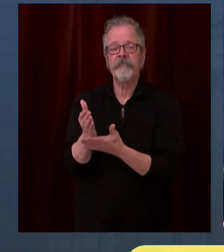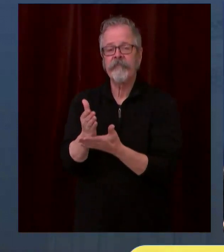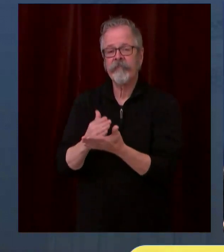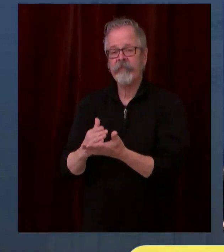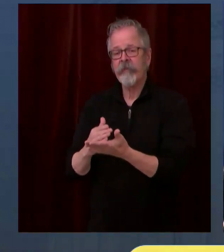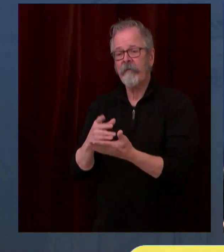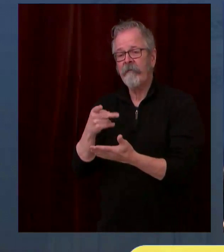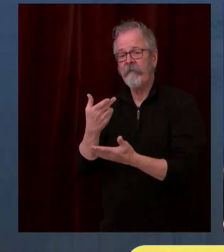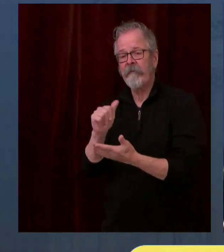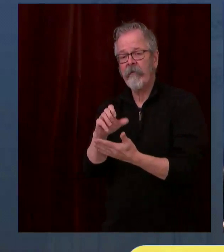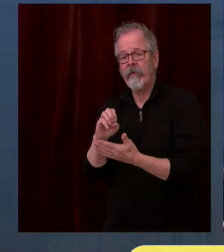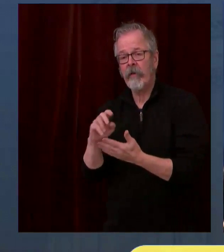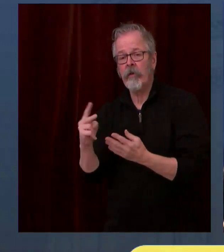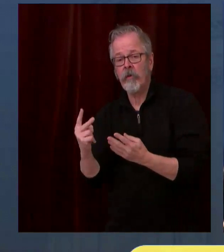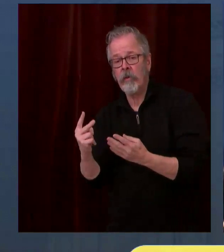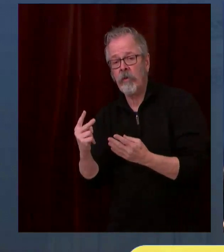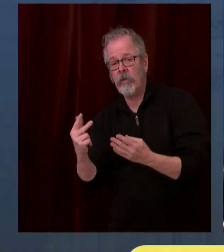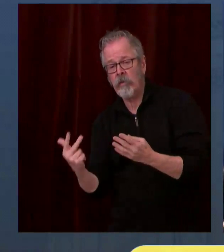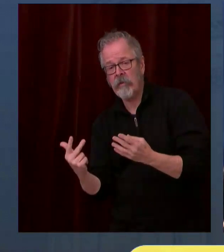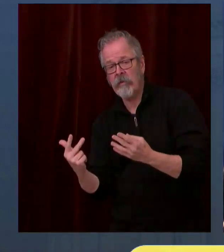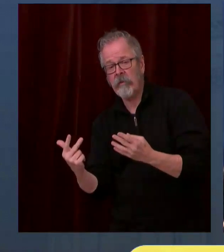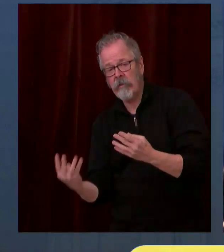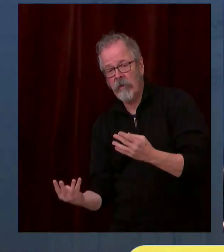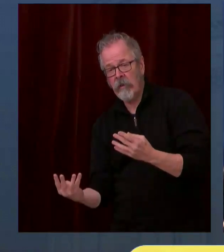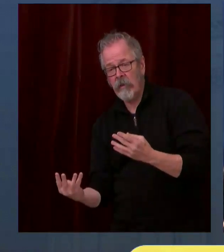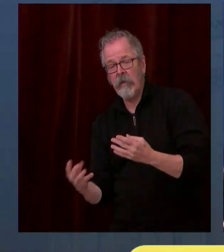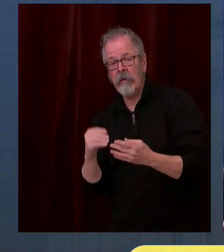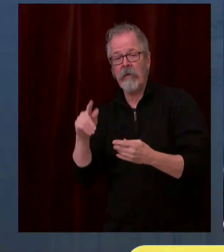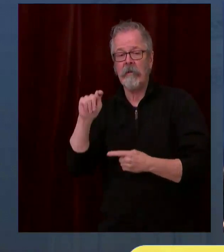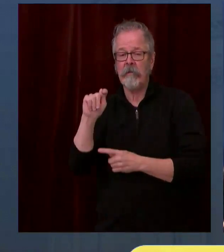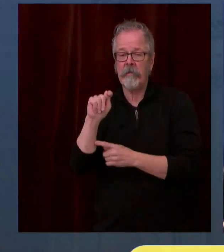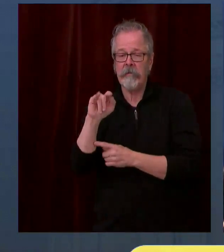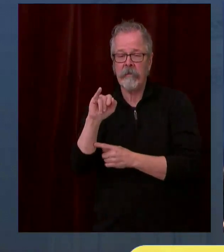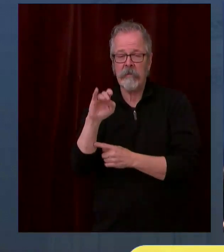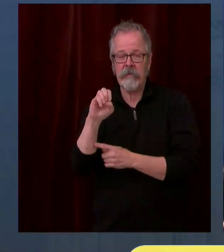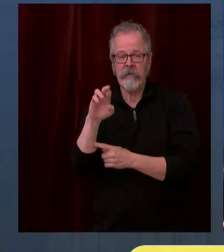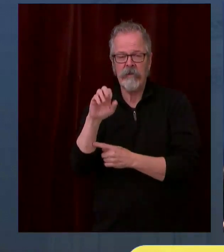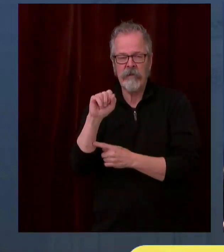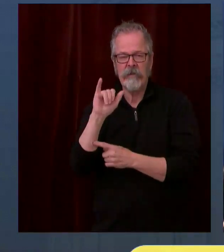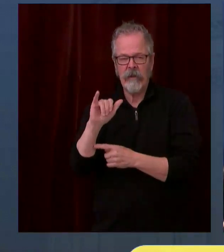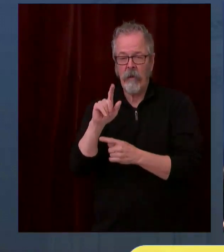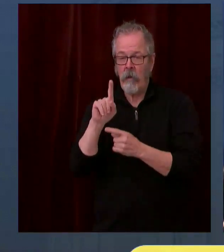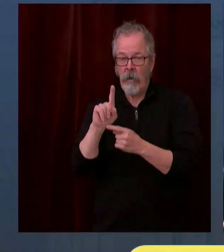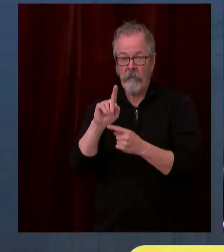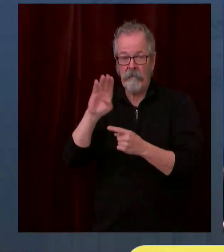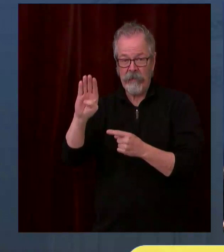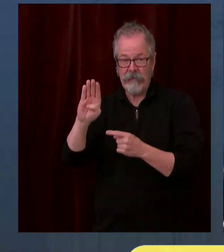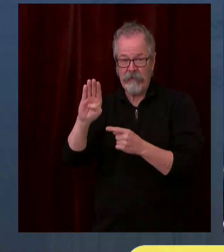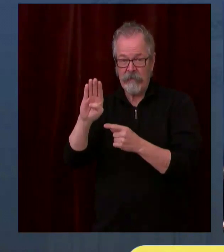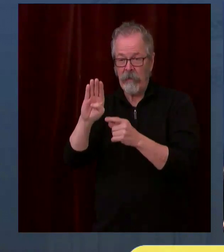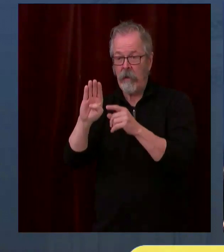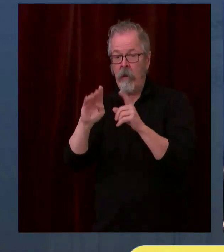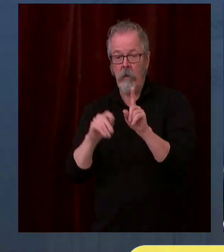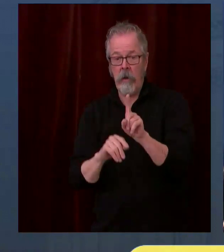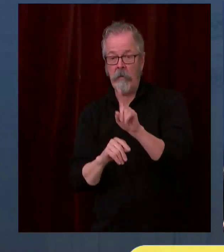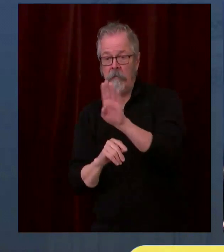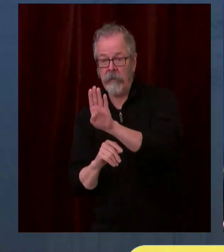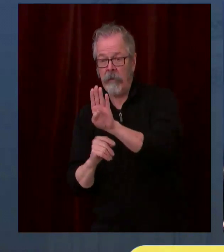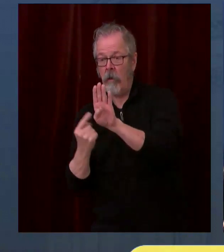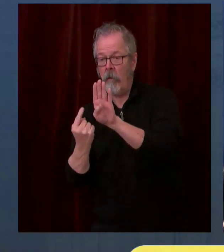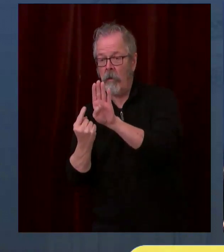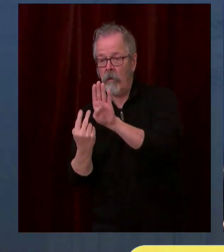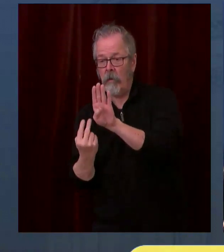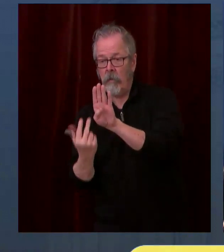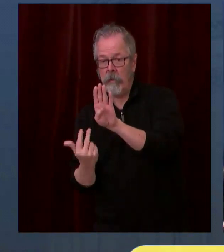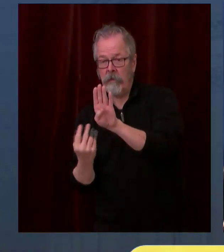roughly half of the first tier of 1b citizens have received their first doses, we would